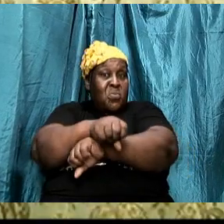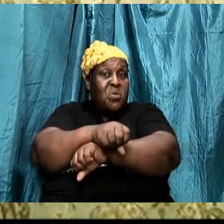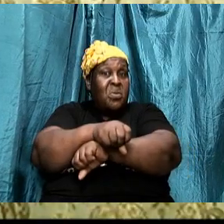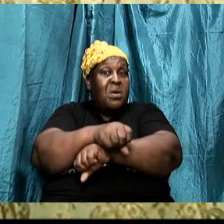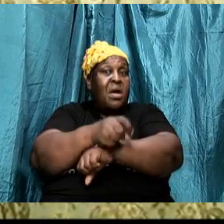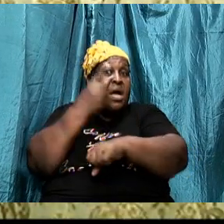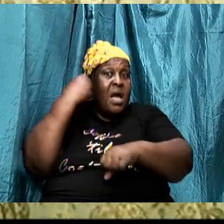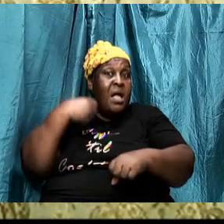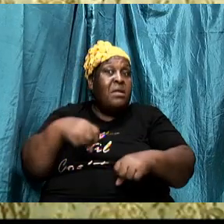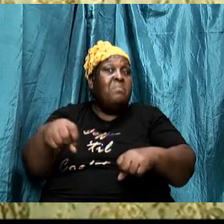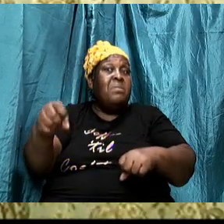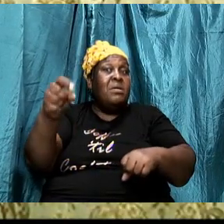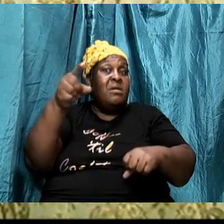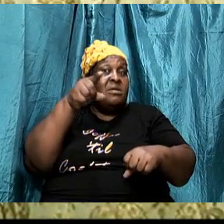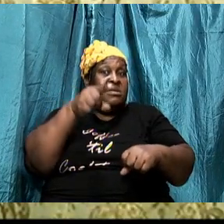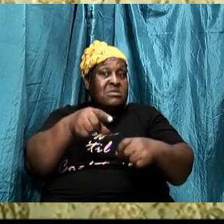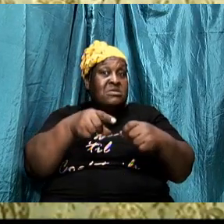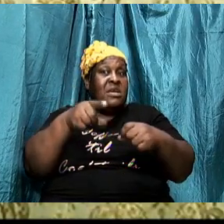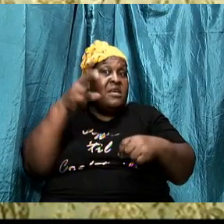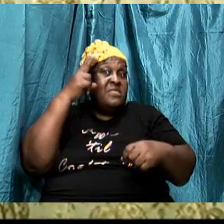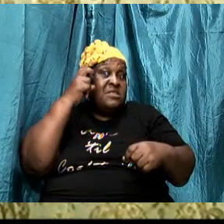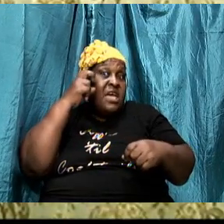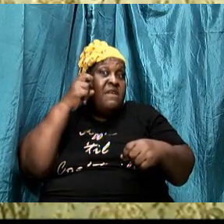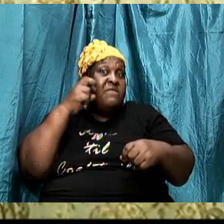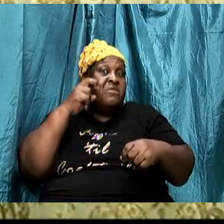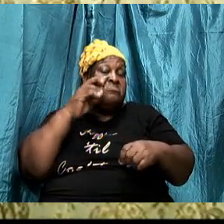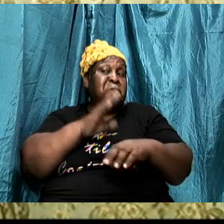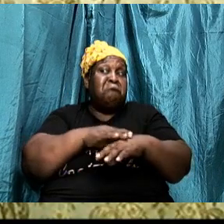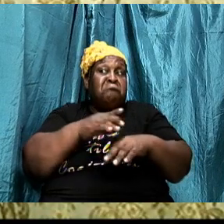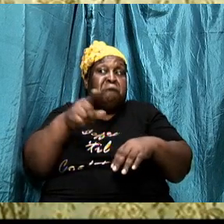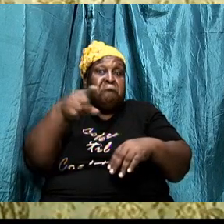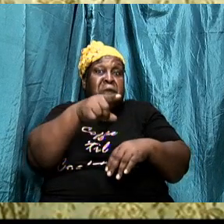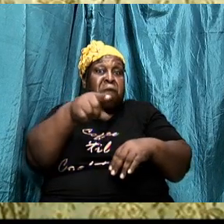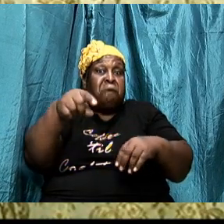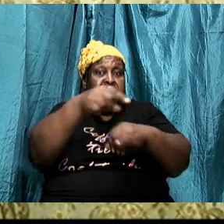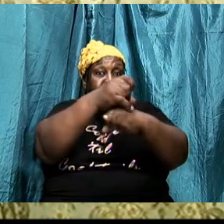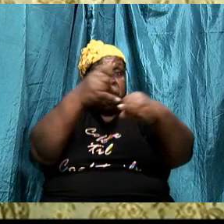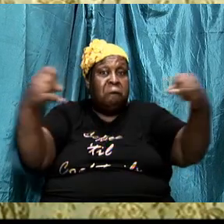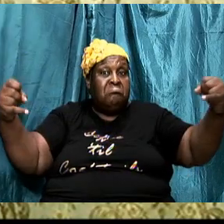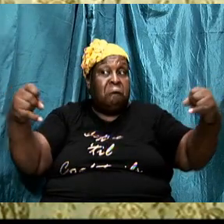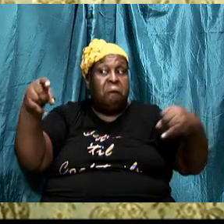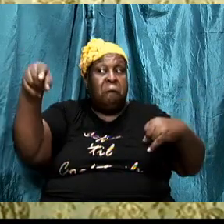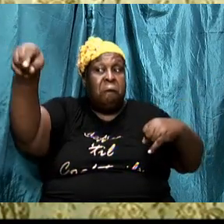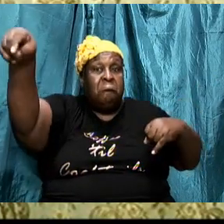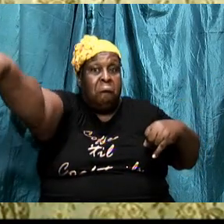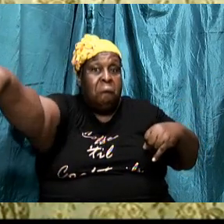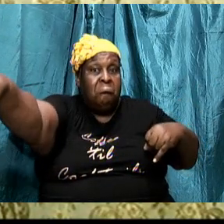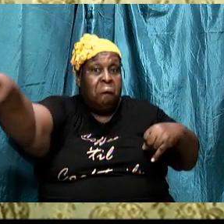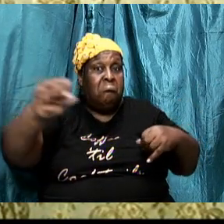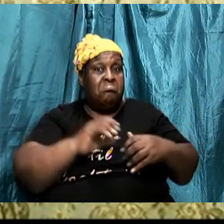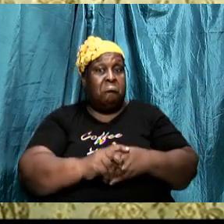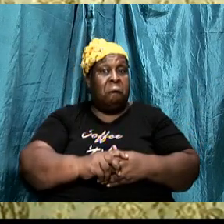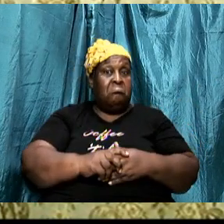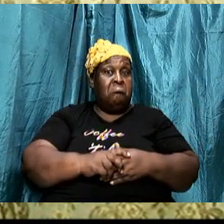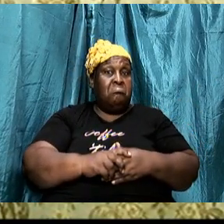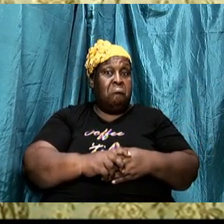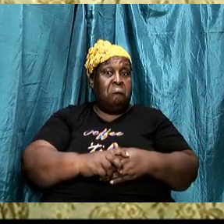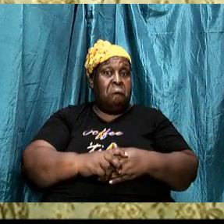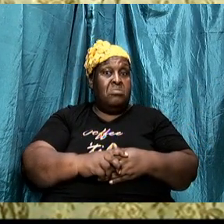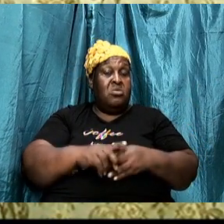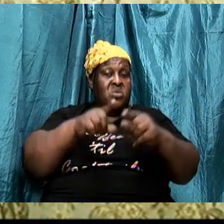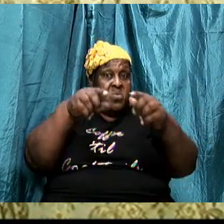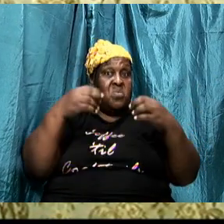side of that line you are able to identify that the adversary is at work you have got to be able